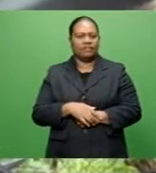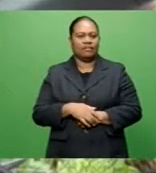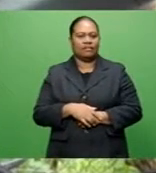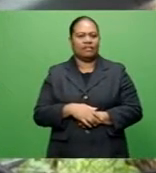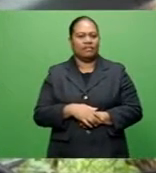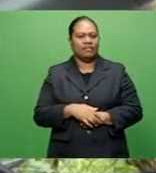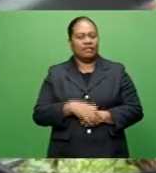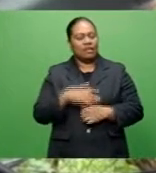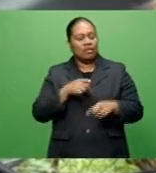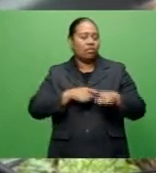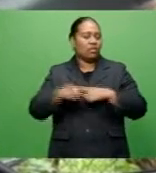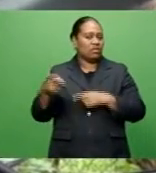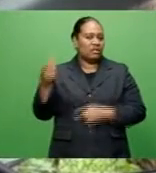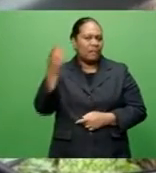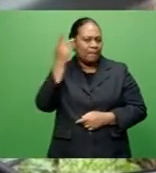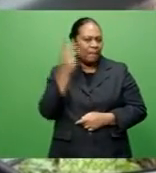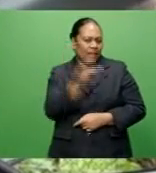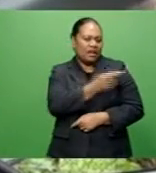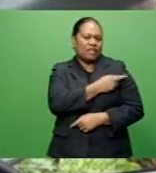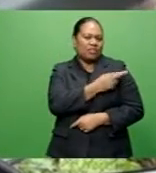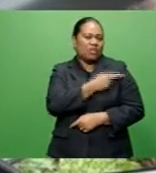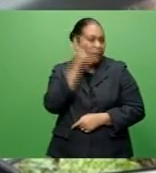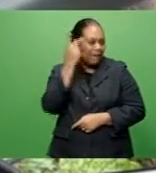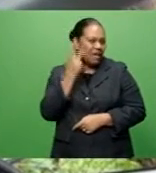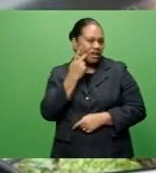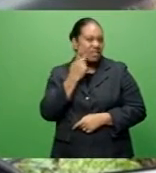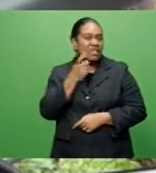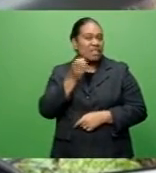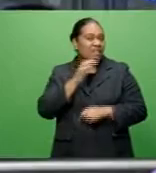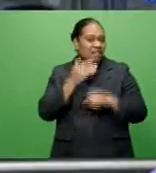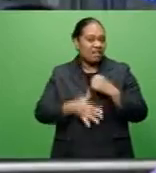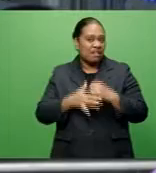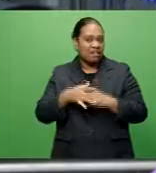Parents should be more responsible with their children or be penalized.